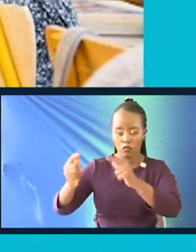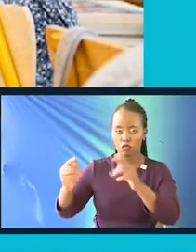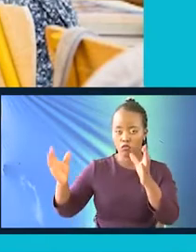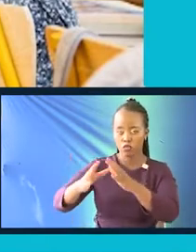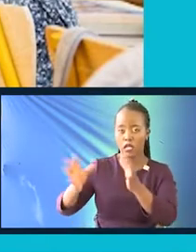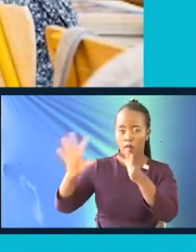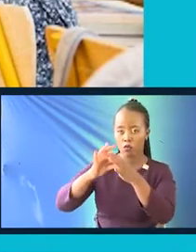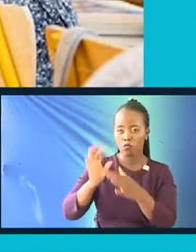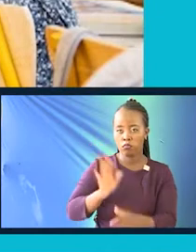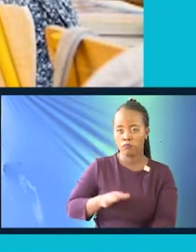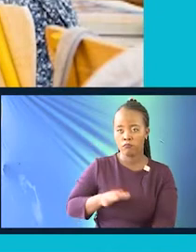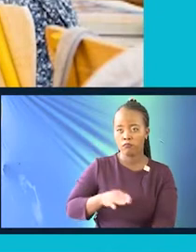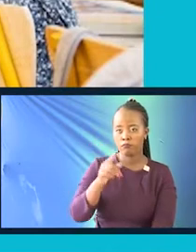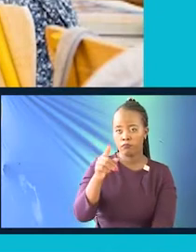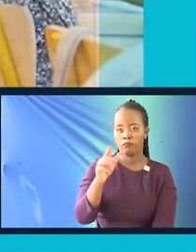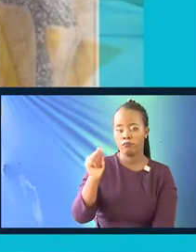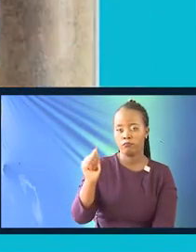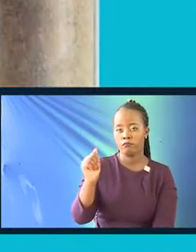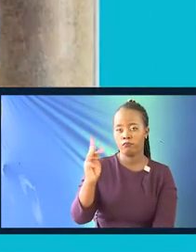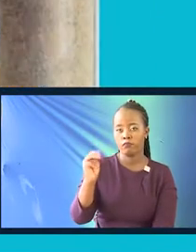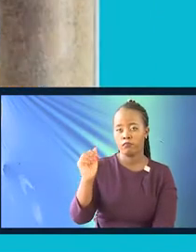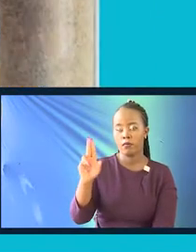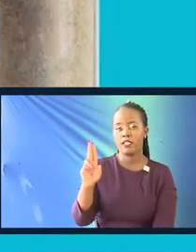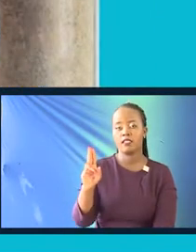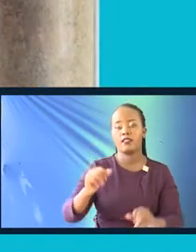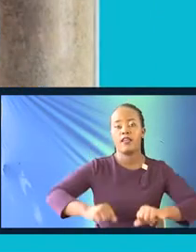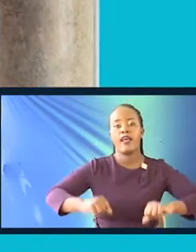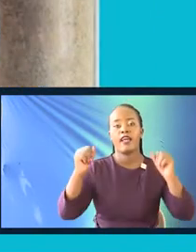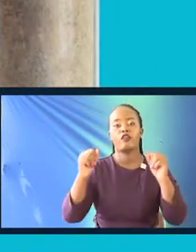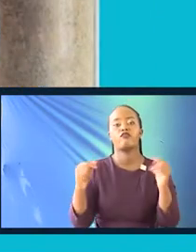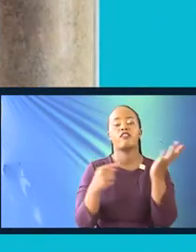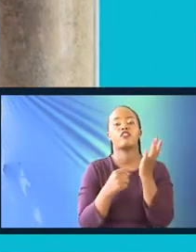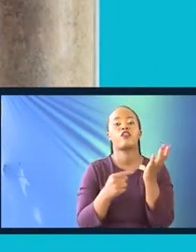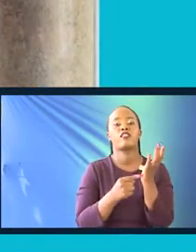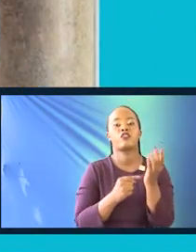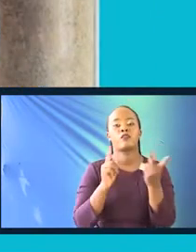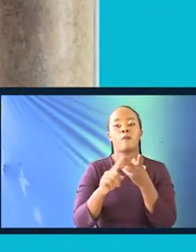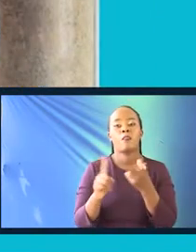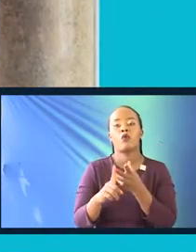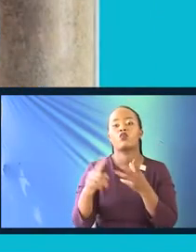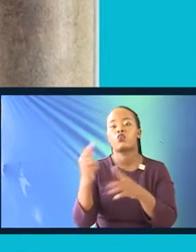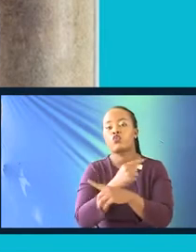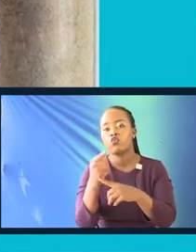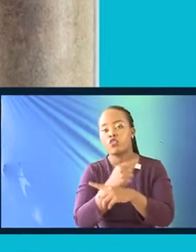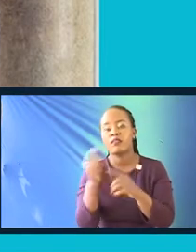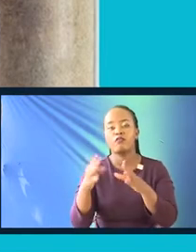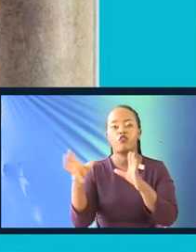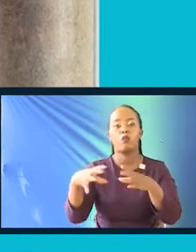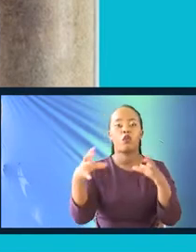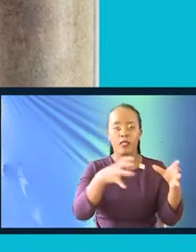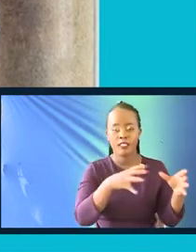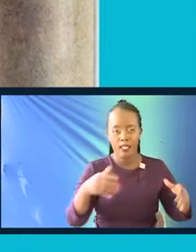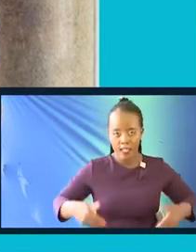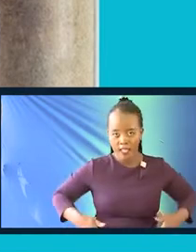team. That's Maureen Mumbua, who's our head digitization associate at the moment, and also recruitment from the community where you have all these